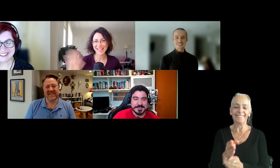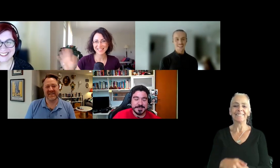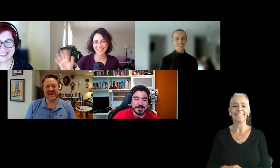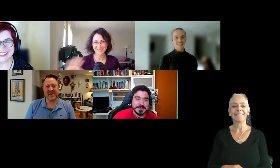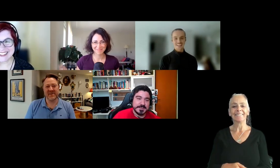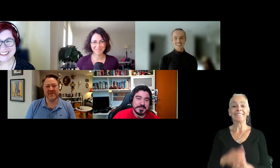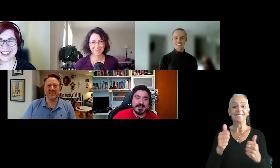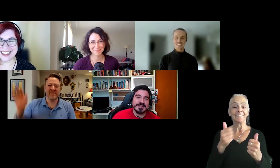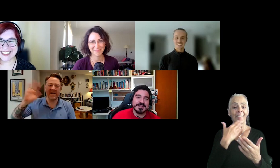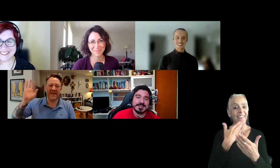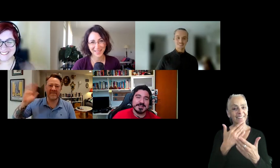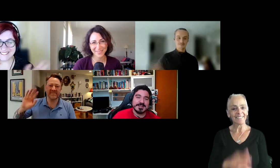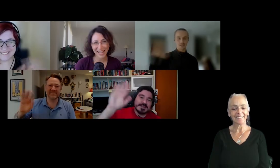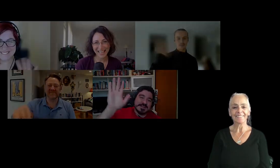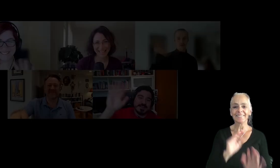Thanks. All right. Thank you.